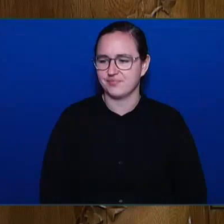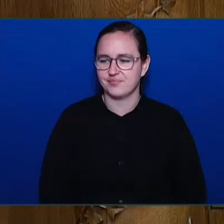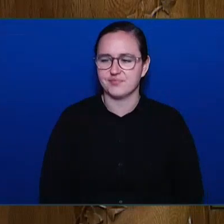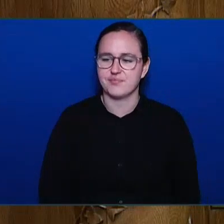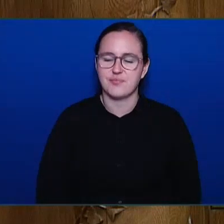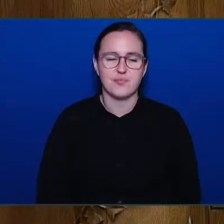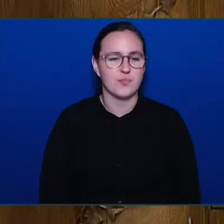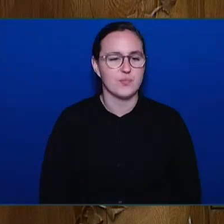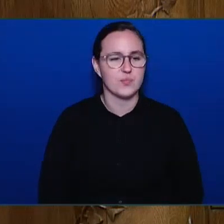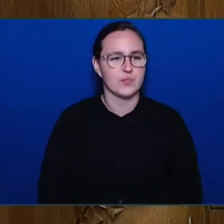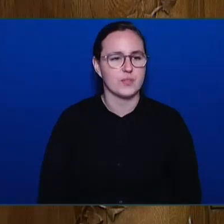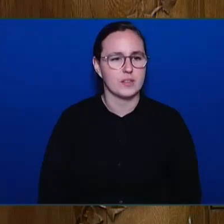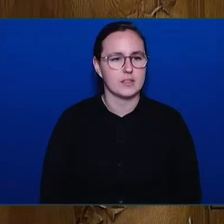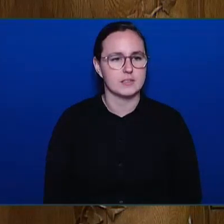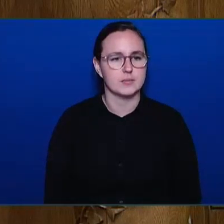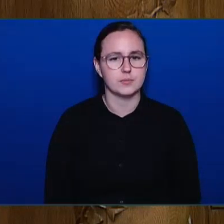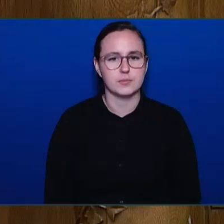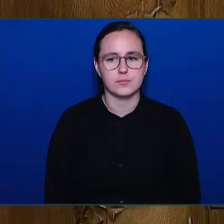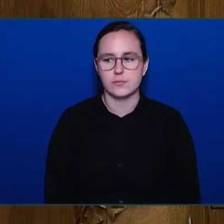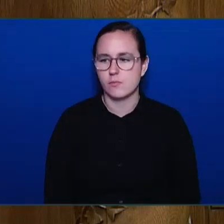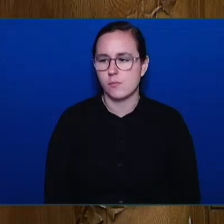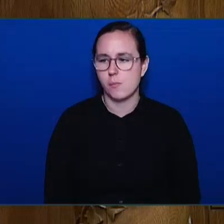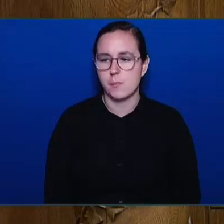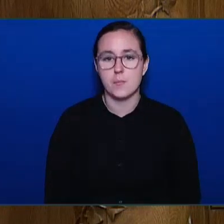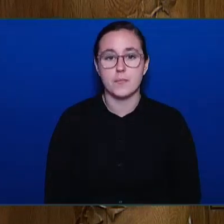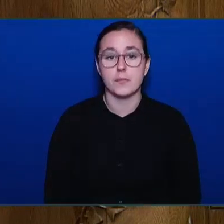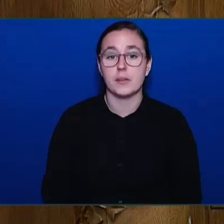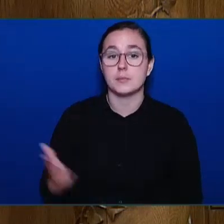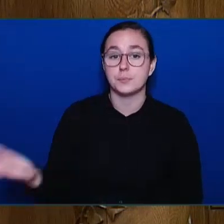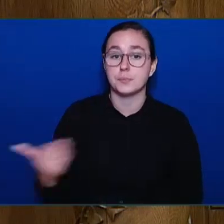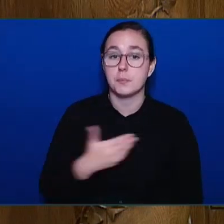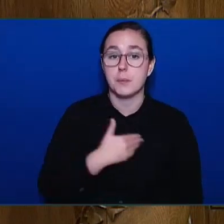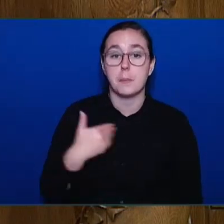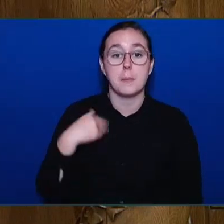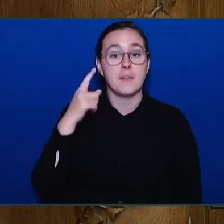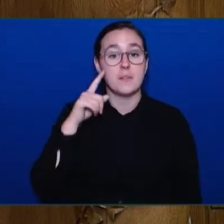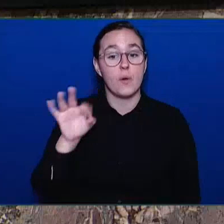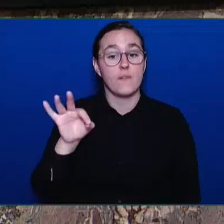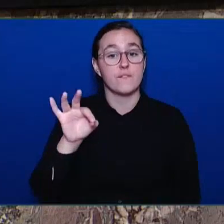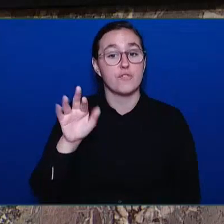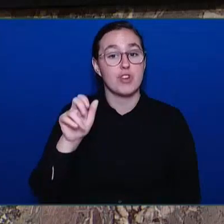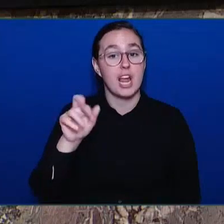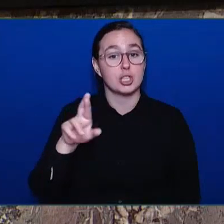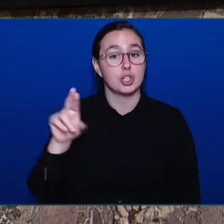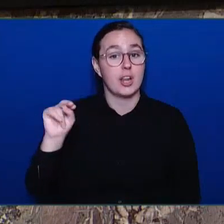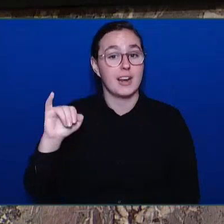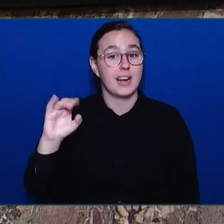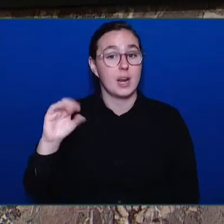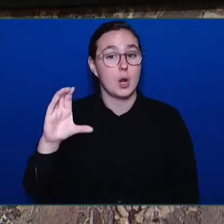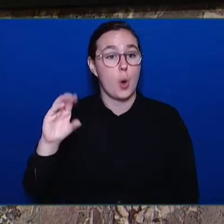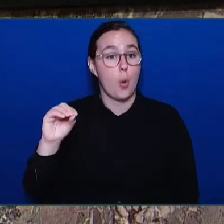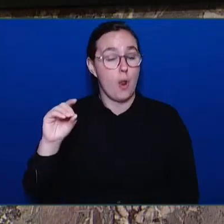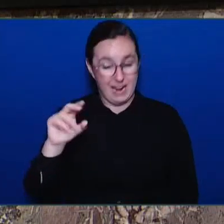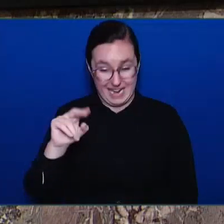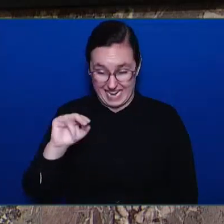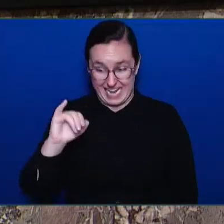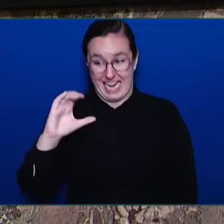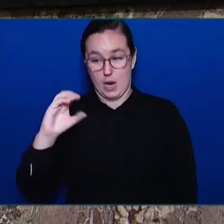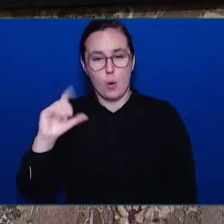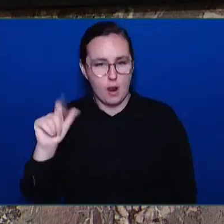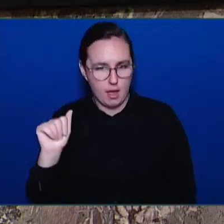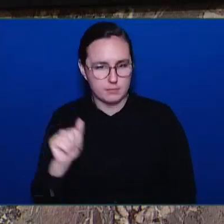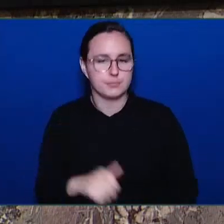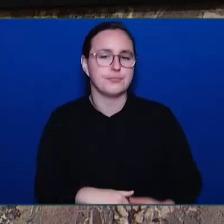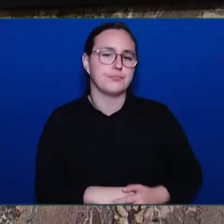Member for Fraser Nicola. Thank you, Mr. Speaker. I'm so proud to represent the riding of Fraser Nicola,